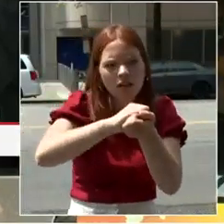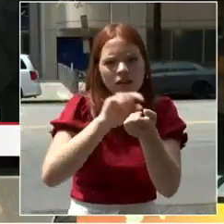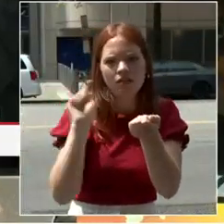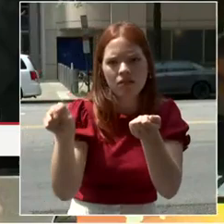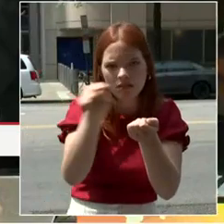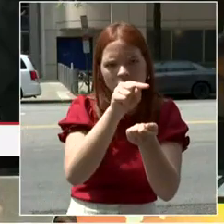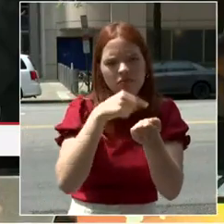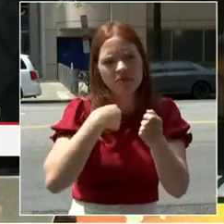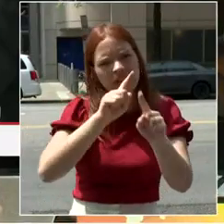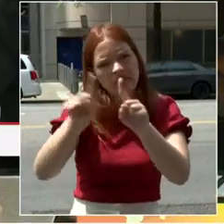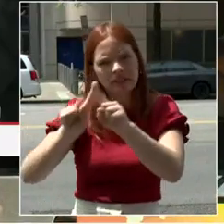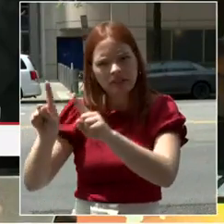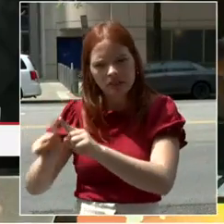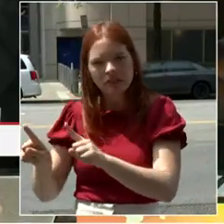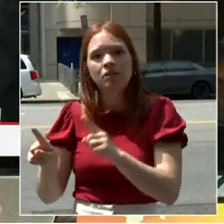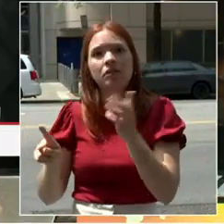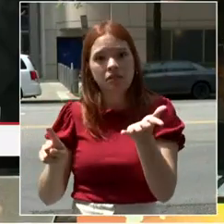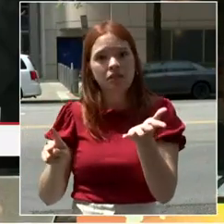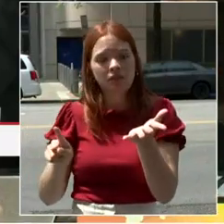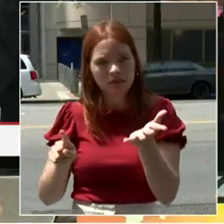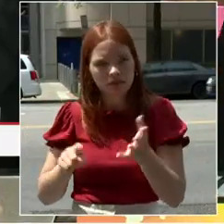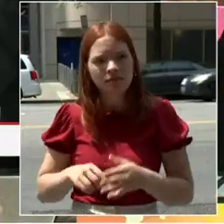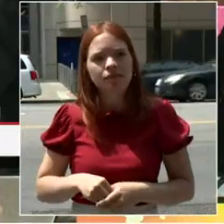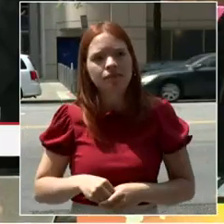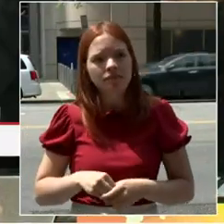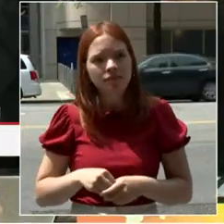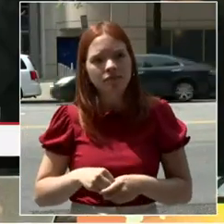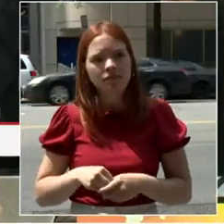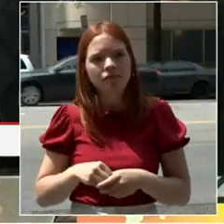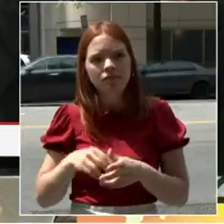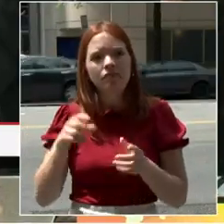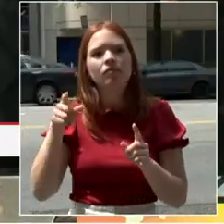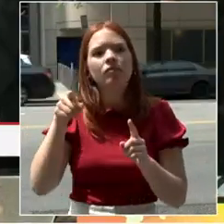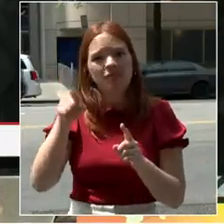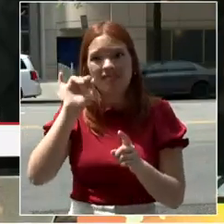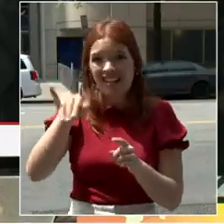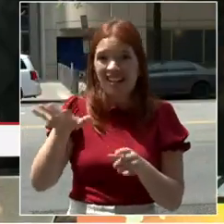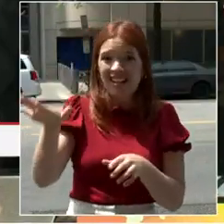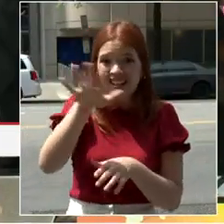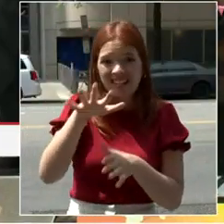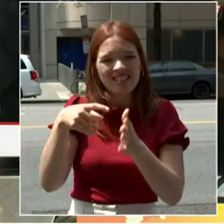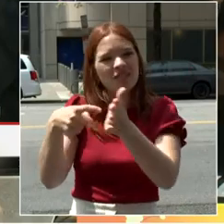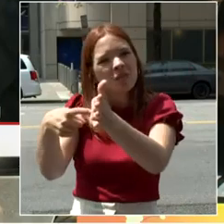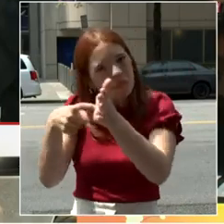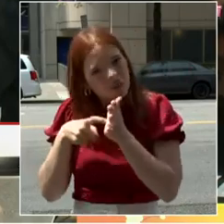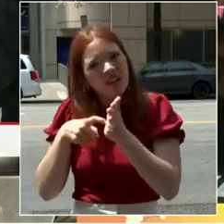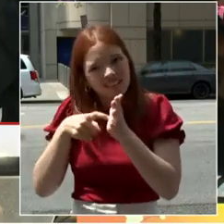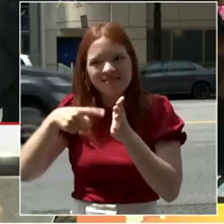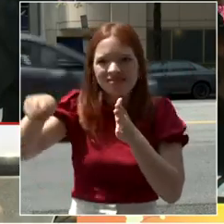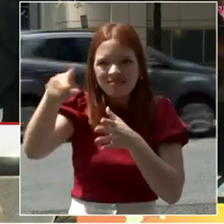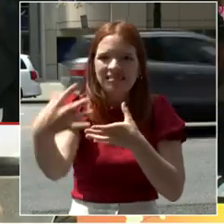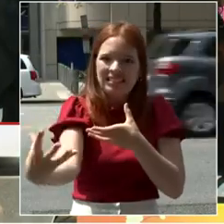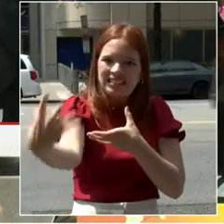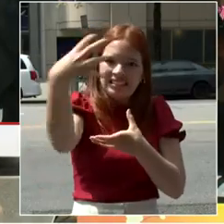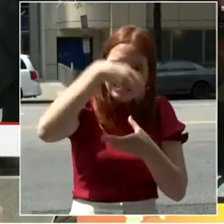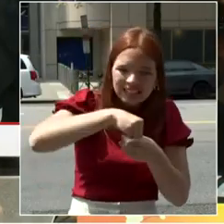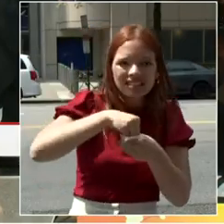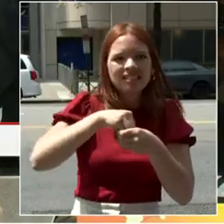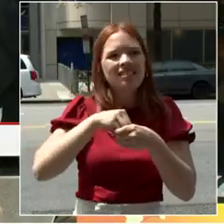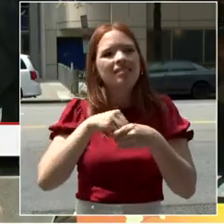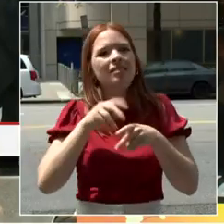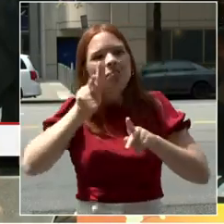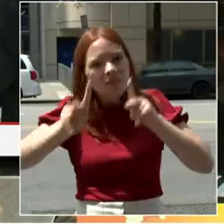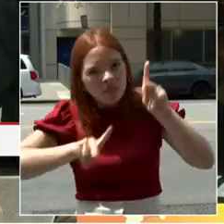as Jaron said, is going to be grounded in public engagement, but it's also going to be grounded in expert analysis.